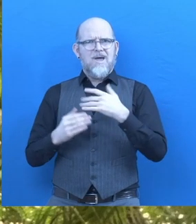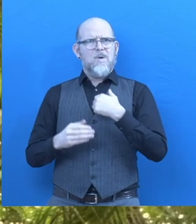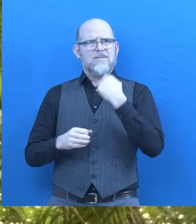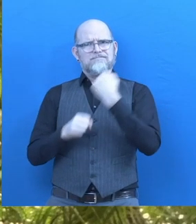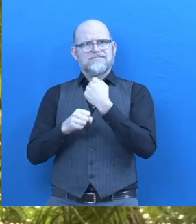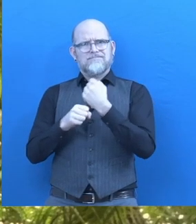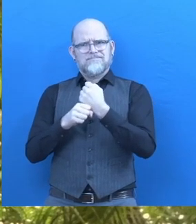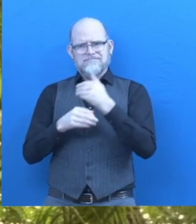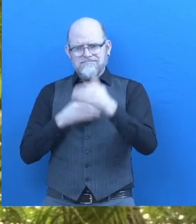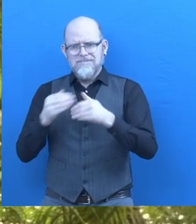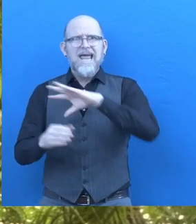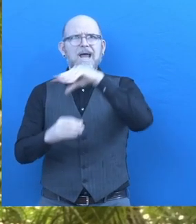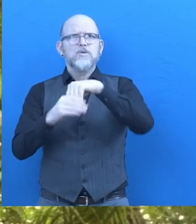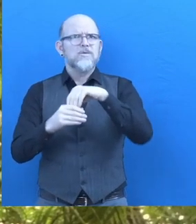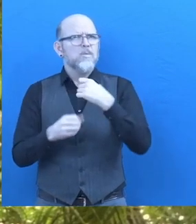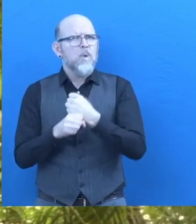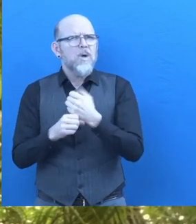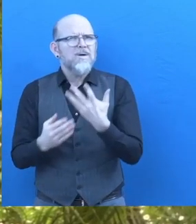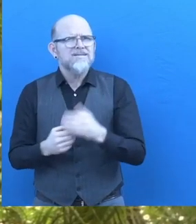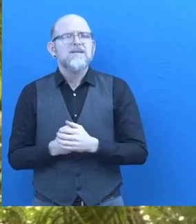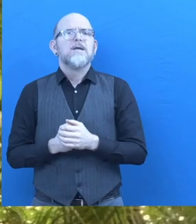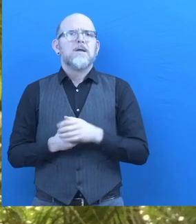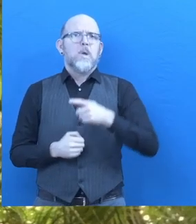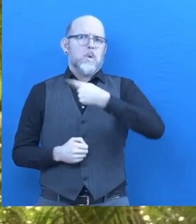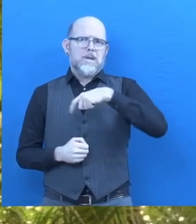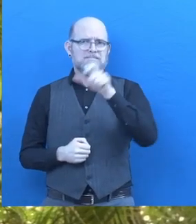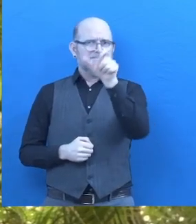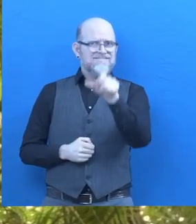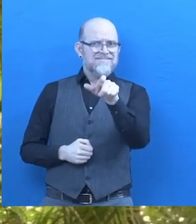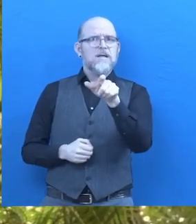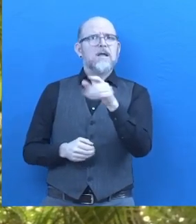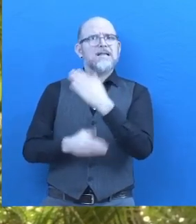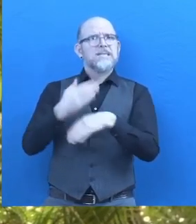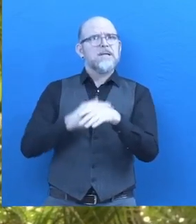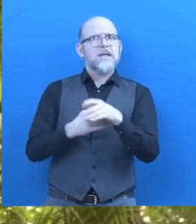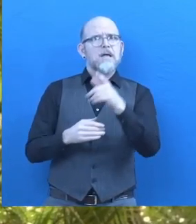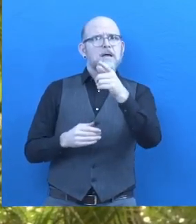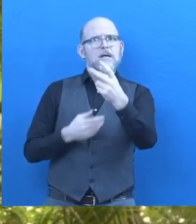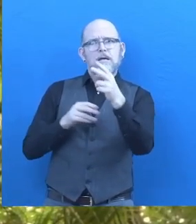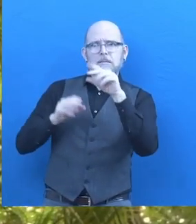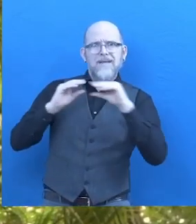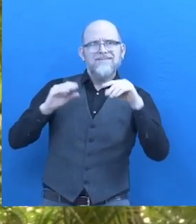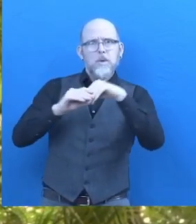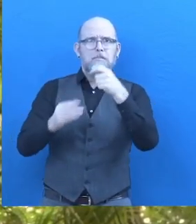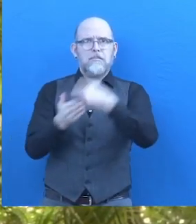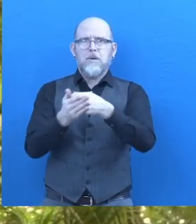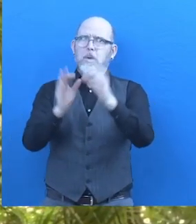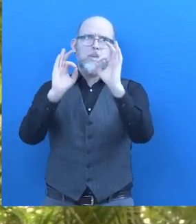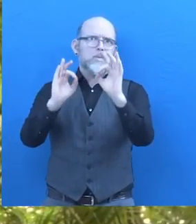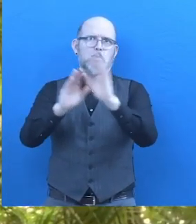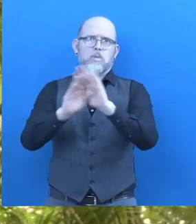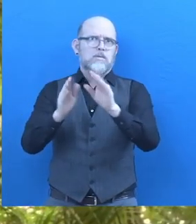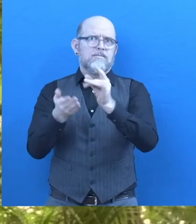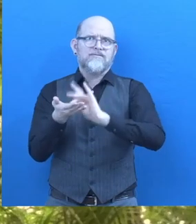We don't charge a penny to applicants with disabilities. Revenue stream comes from companies. We make money